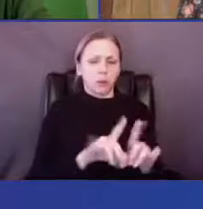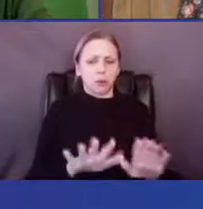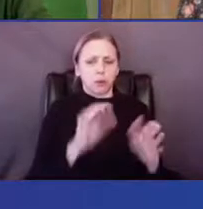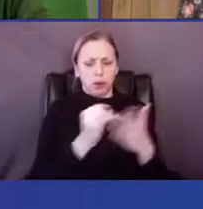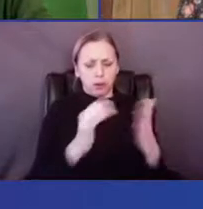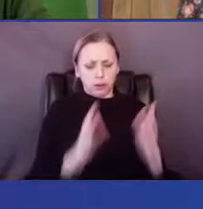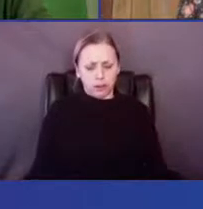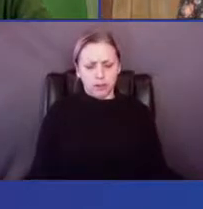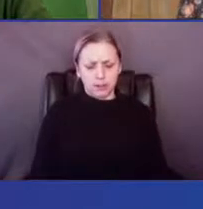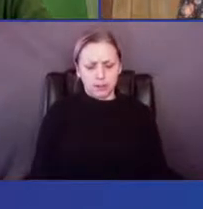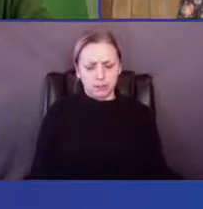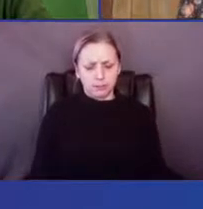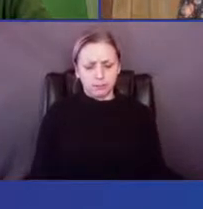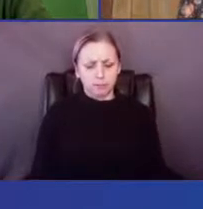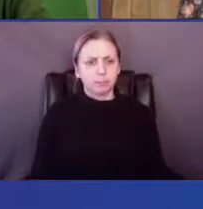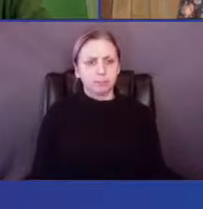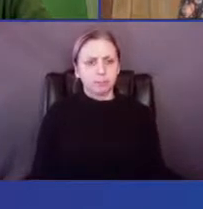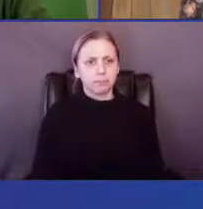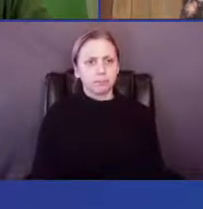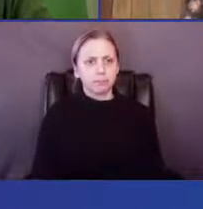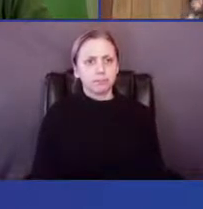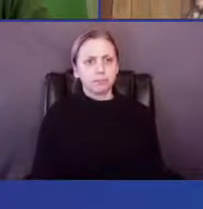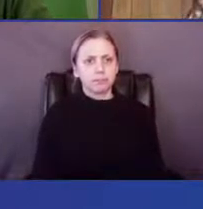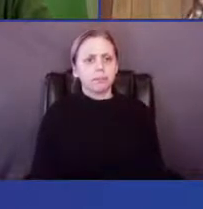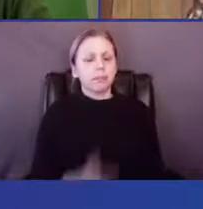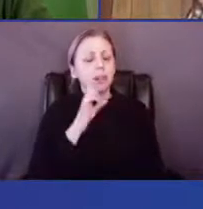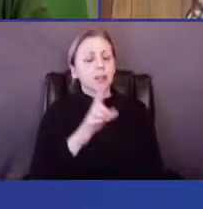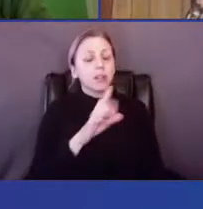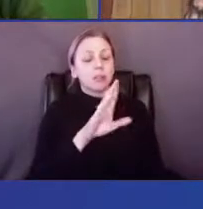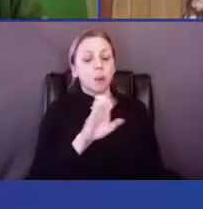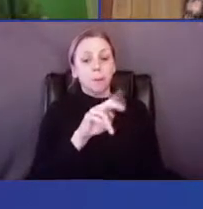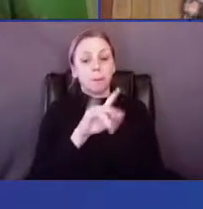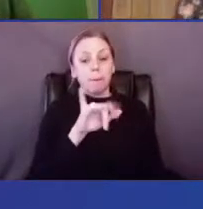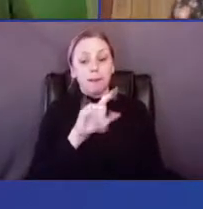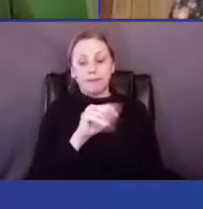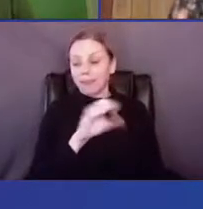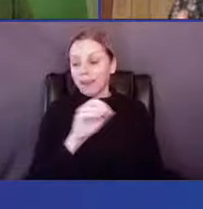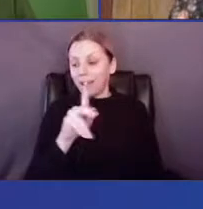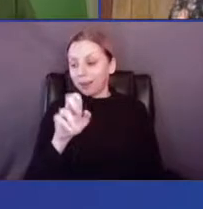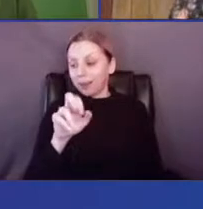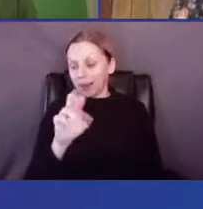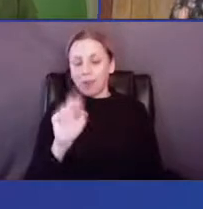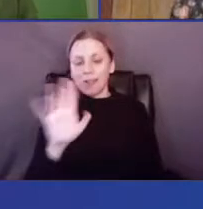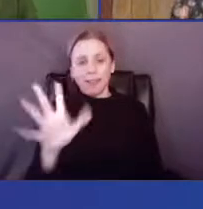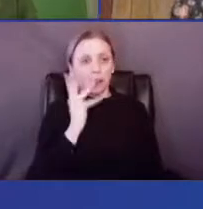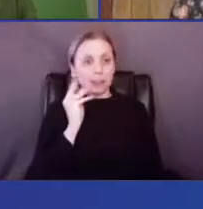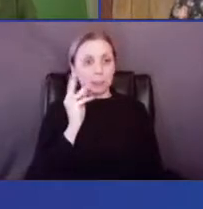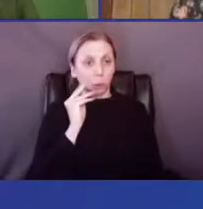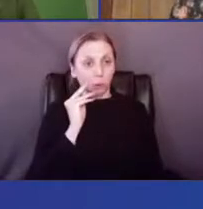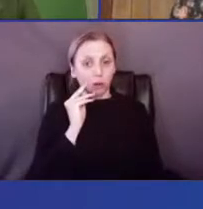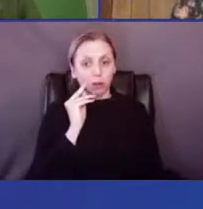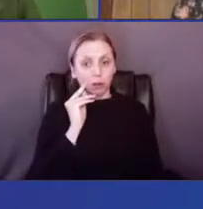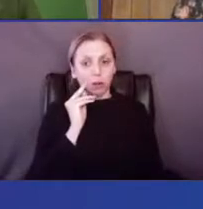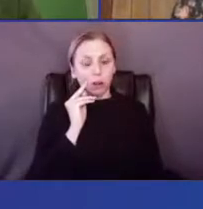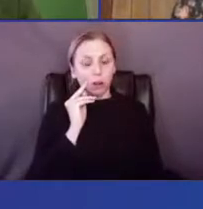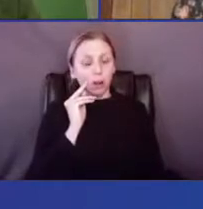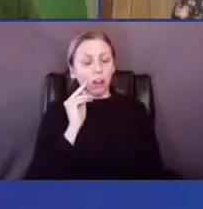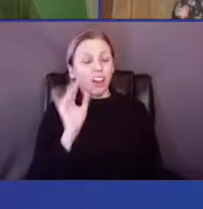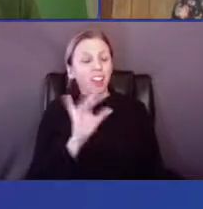artists like, uh, Benedict and, and, and Karen, who, in some ways, the, this, uh,